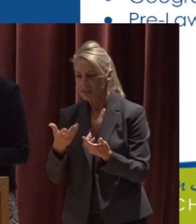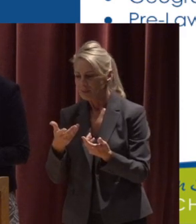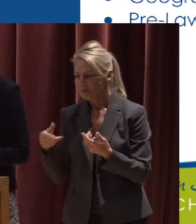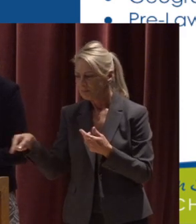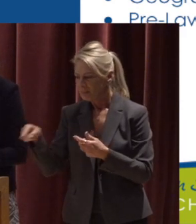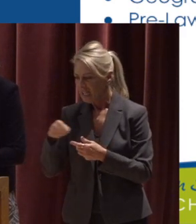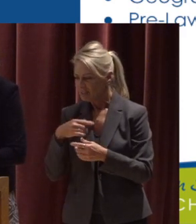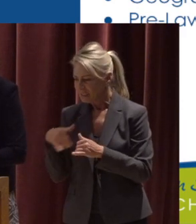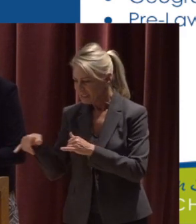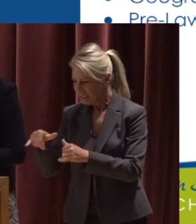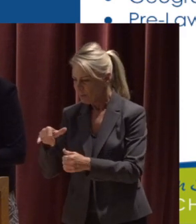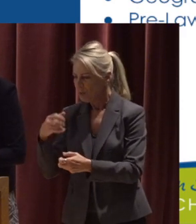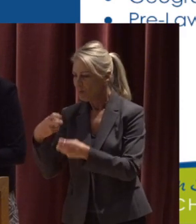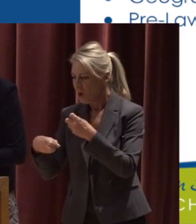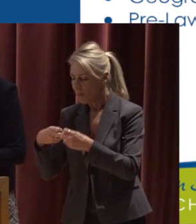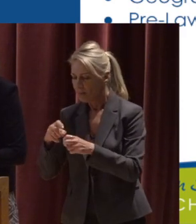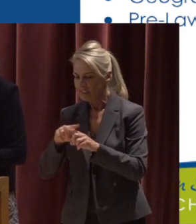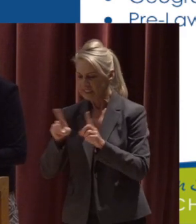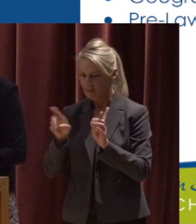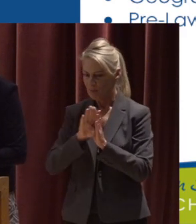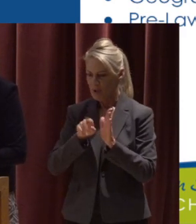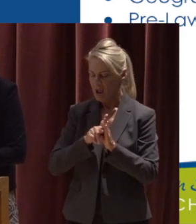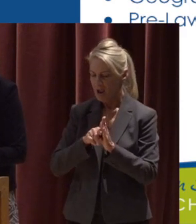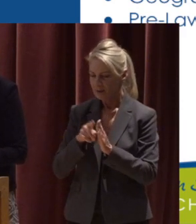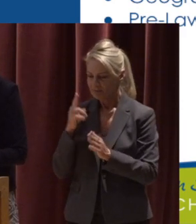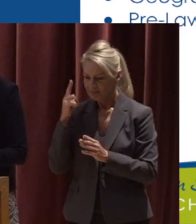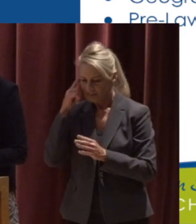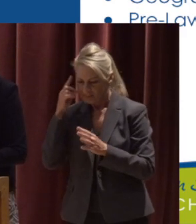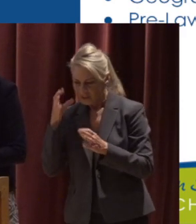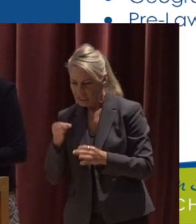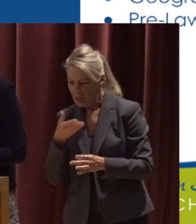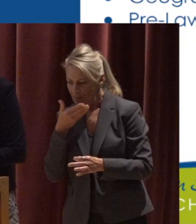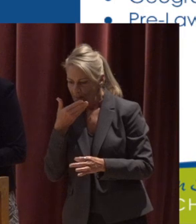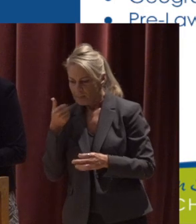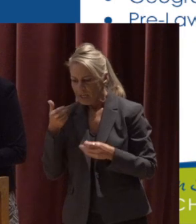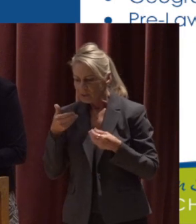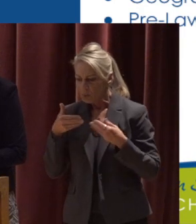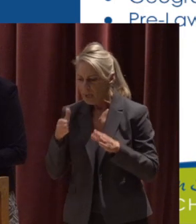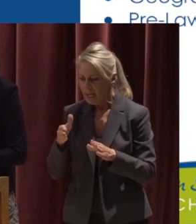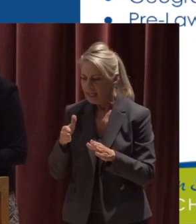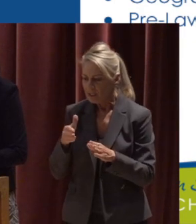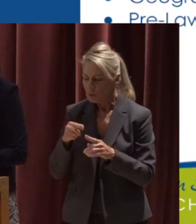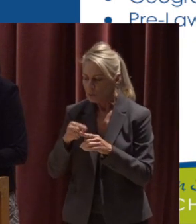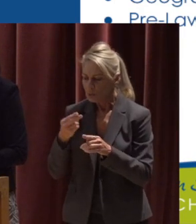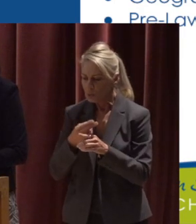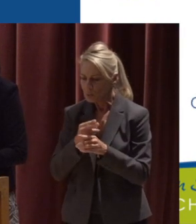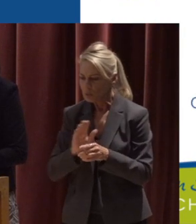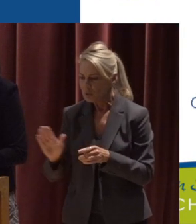from different backgrounds allows stream crew to best utilize the skills that each intern has individually